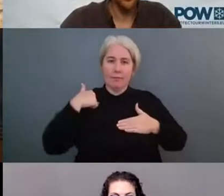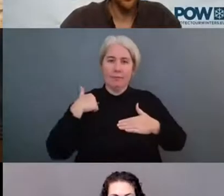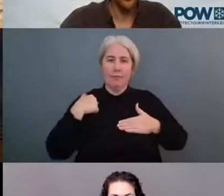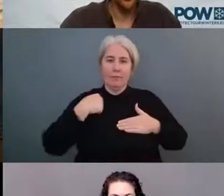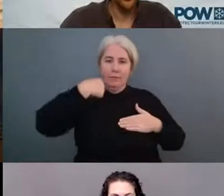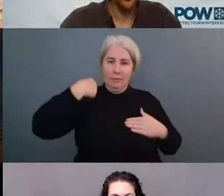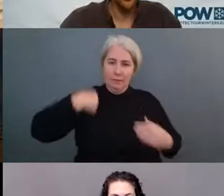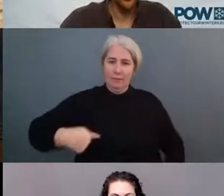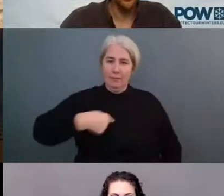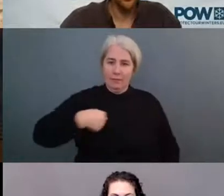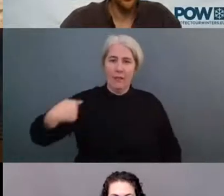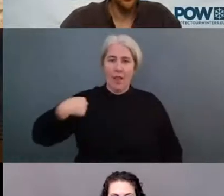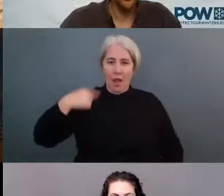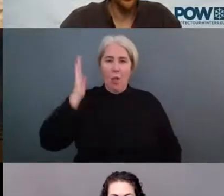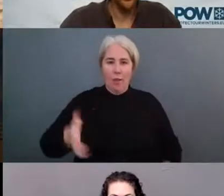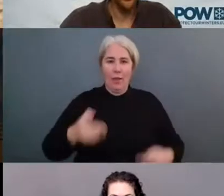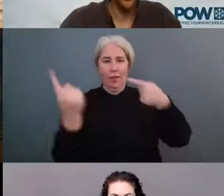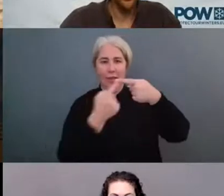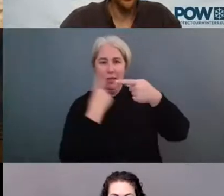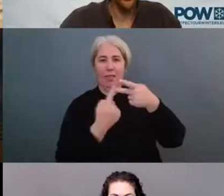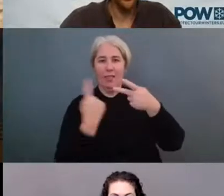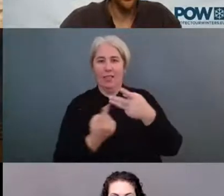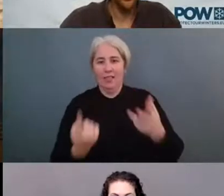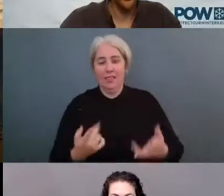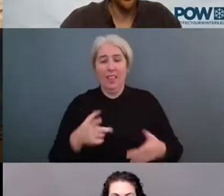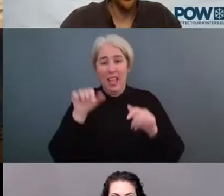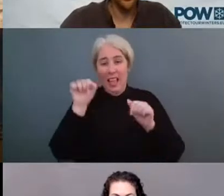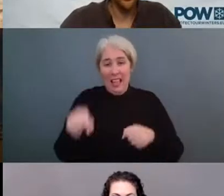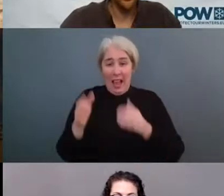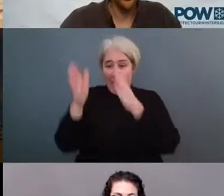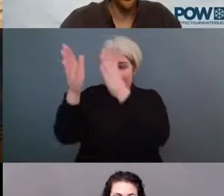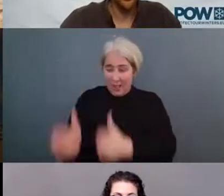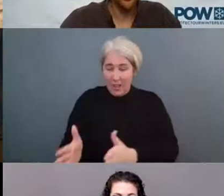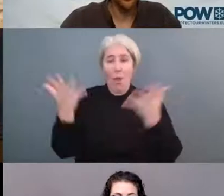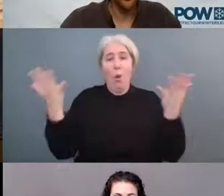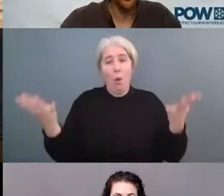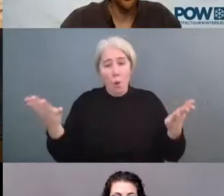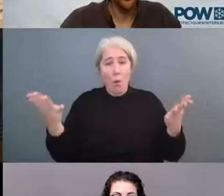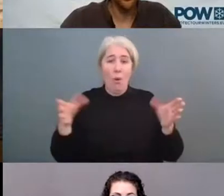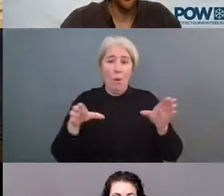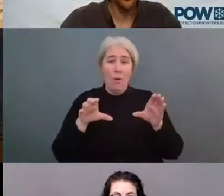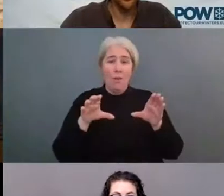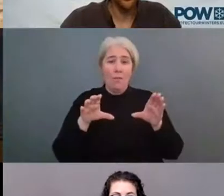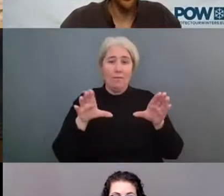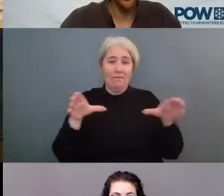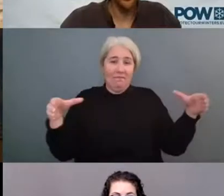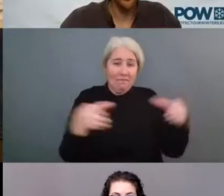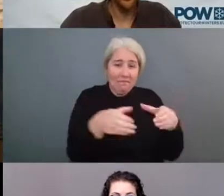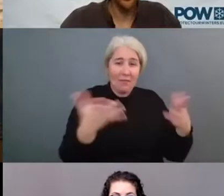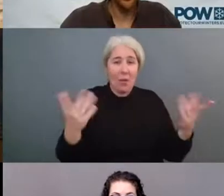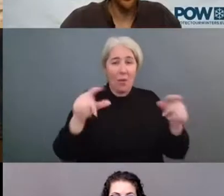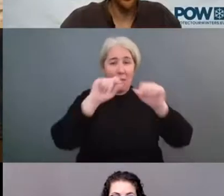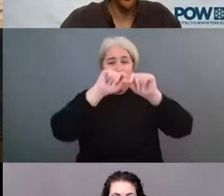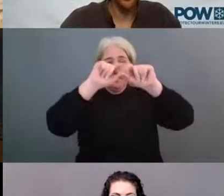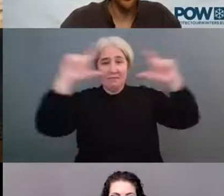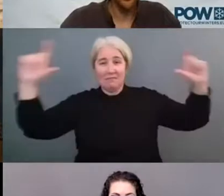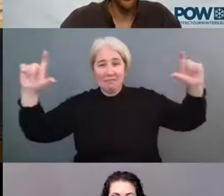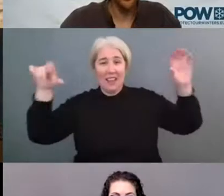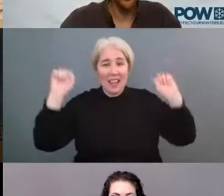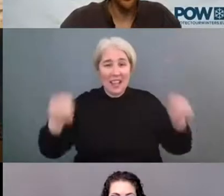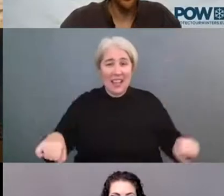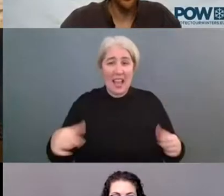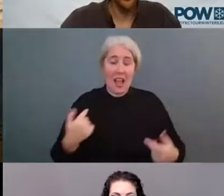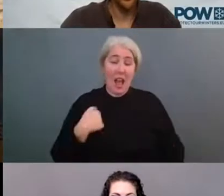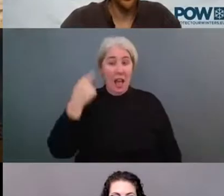their organizations of climate. climate pack can organize even so. So it's it's, in my opinion,